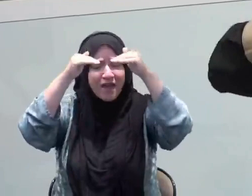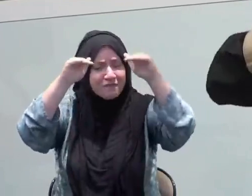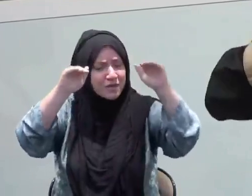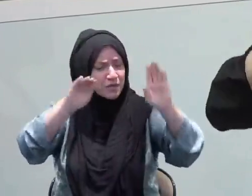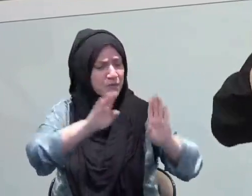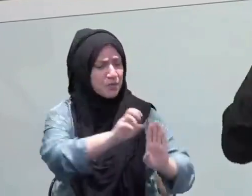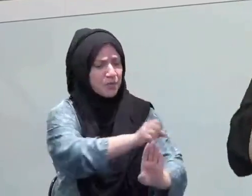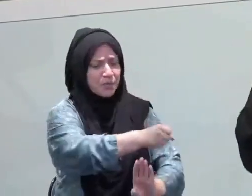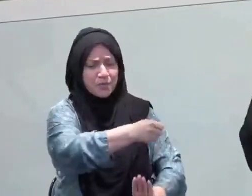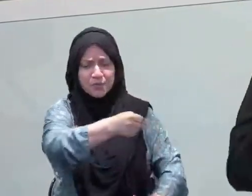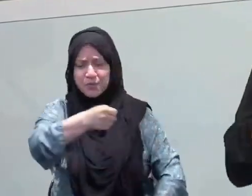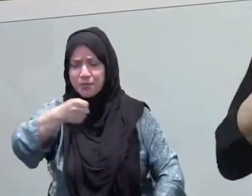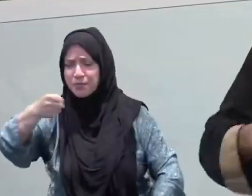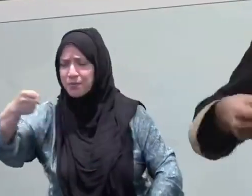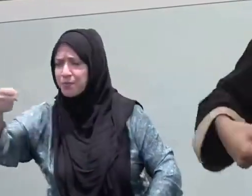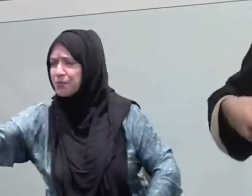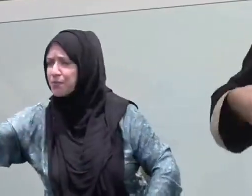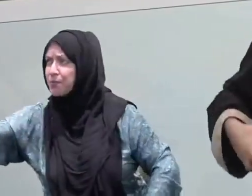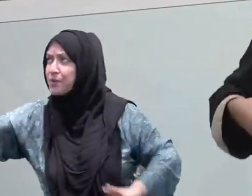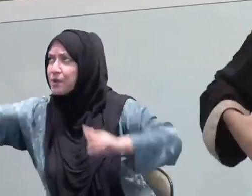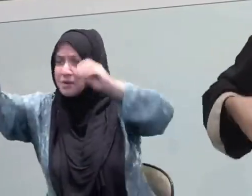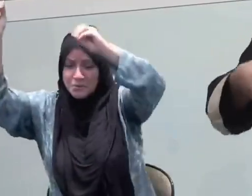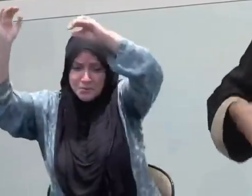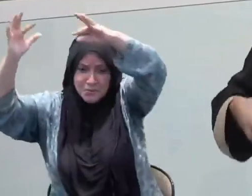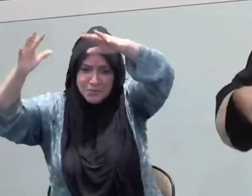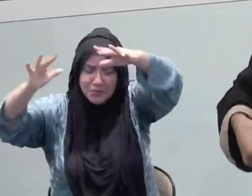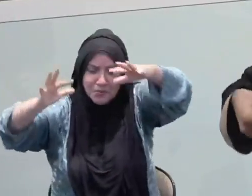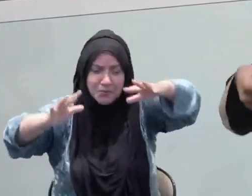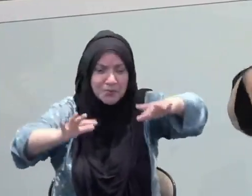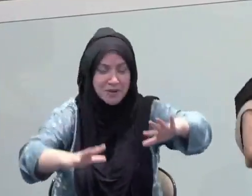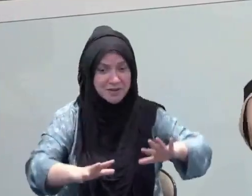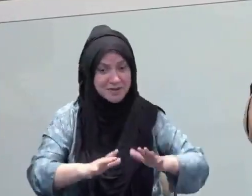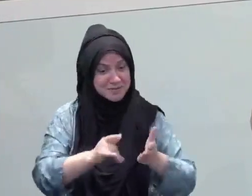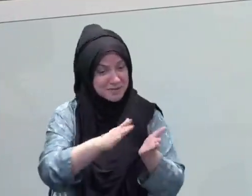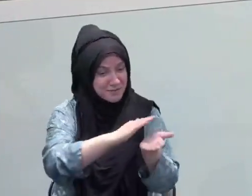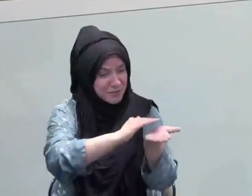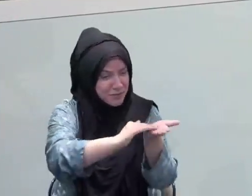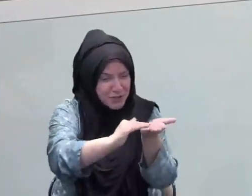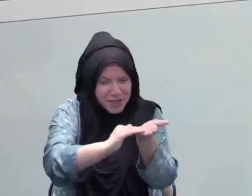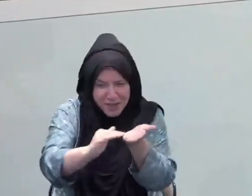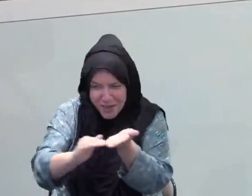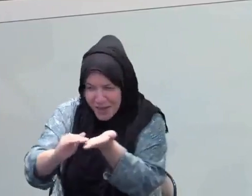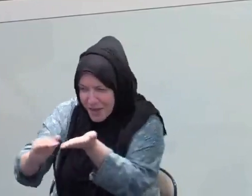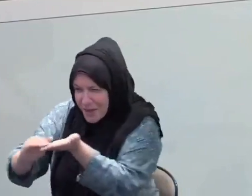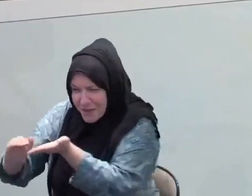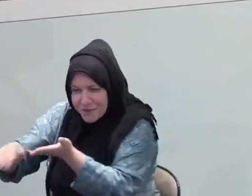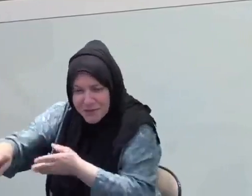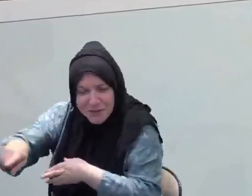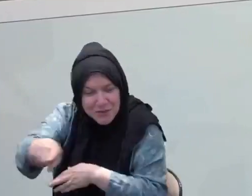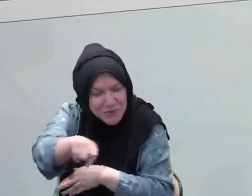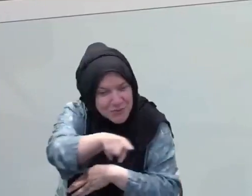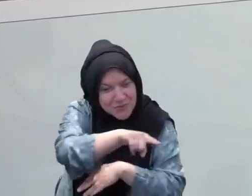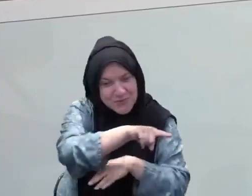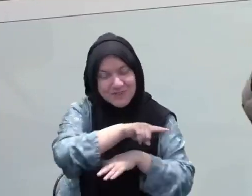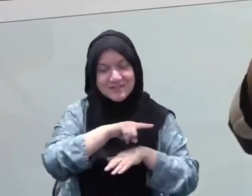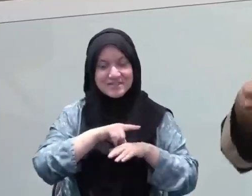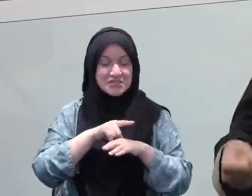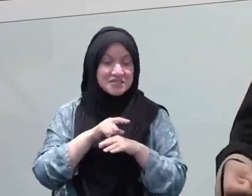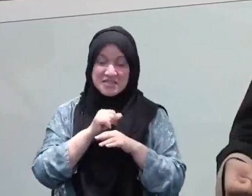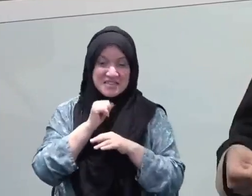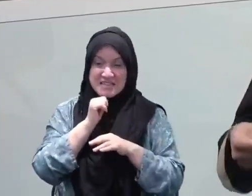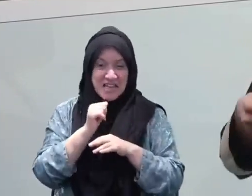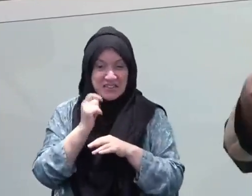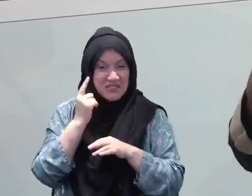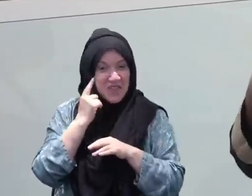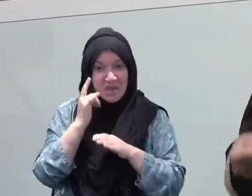It's time to go with whatever I have right now. It's not time to think about what I wasn't prepared for or how